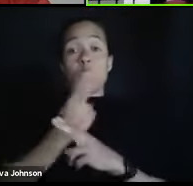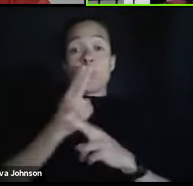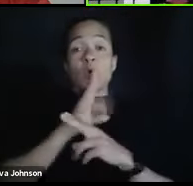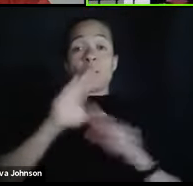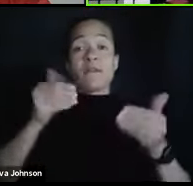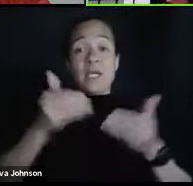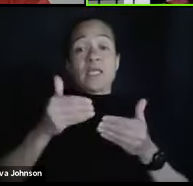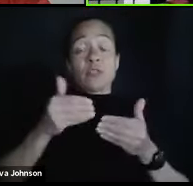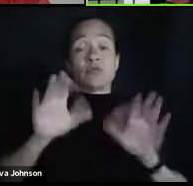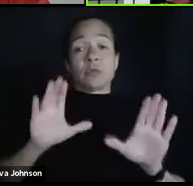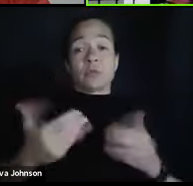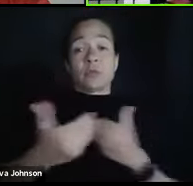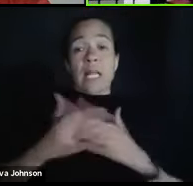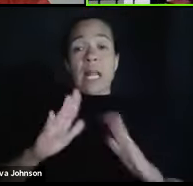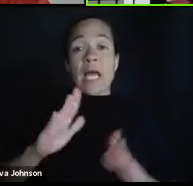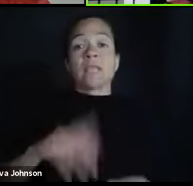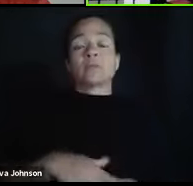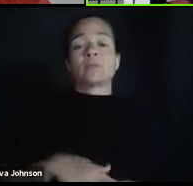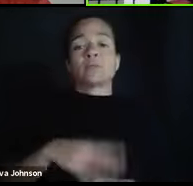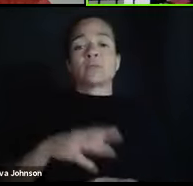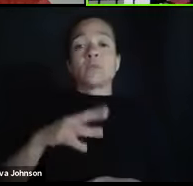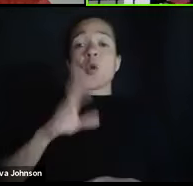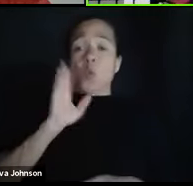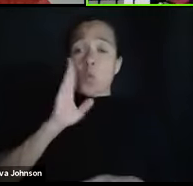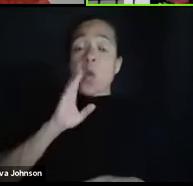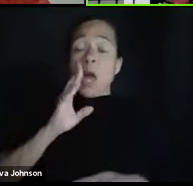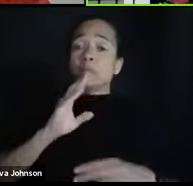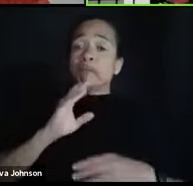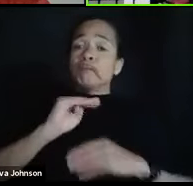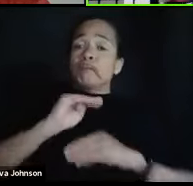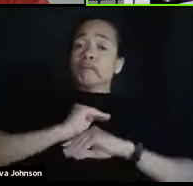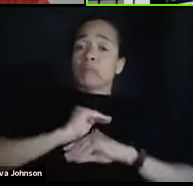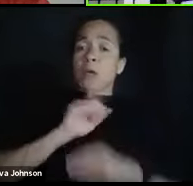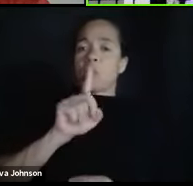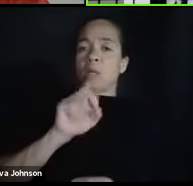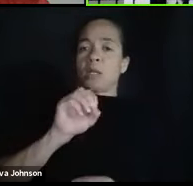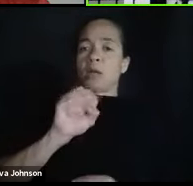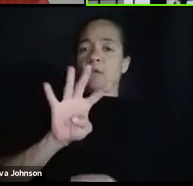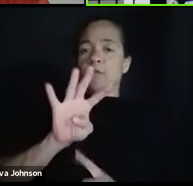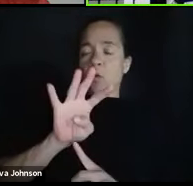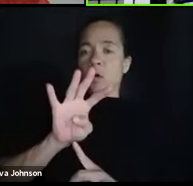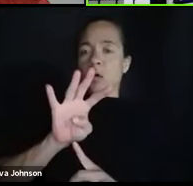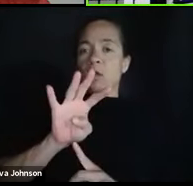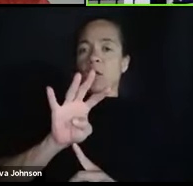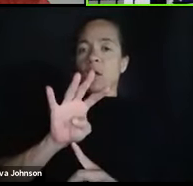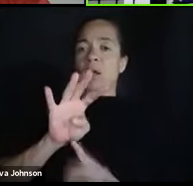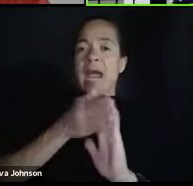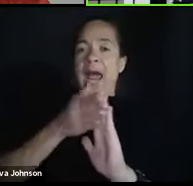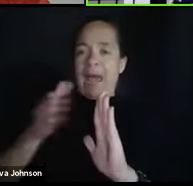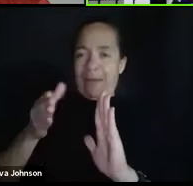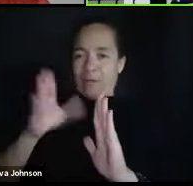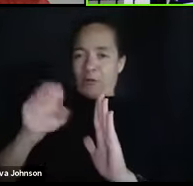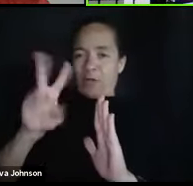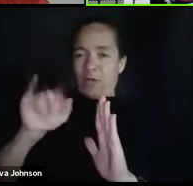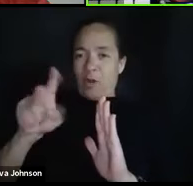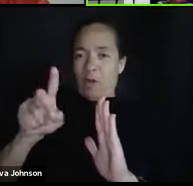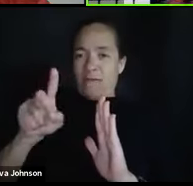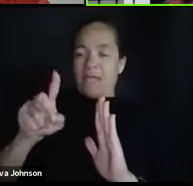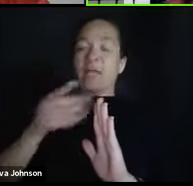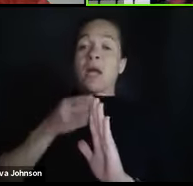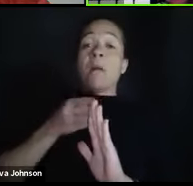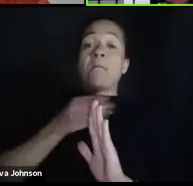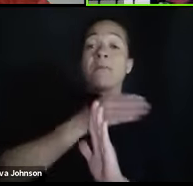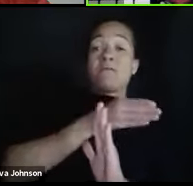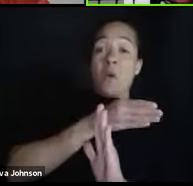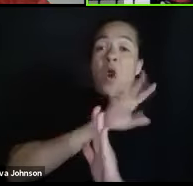holds 104 people after COVID. Before COVID, it held 500. After